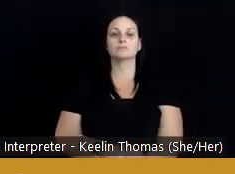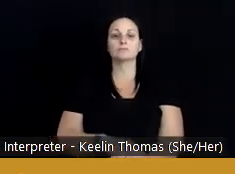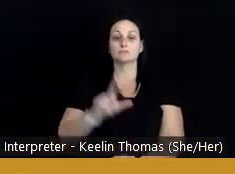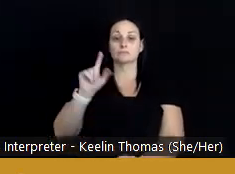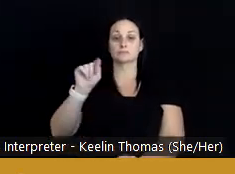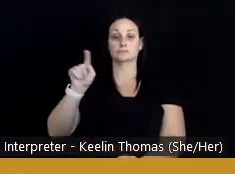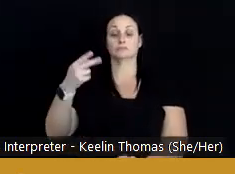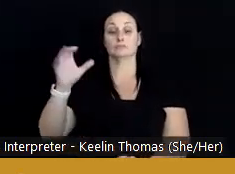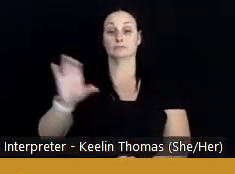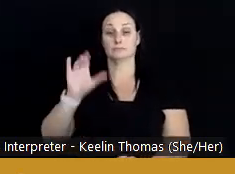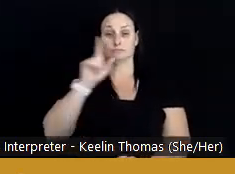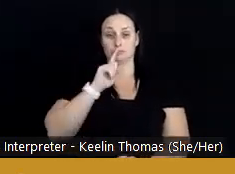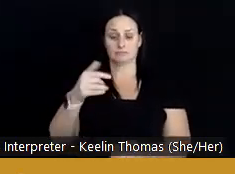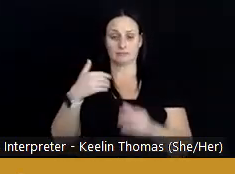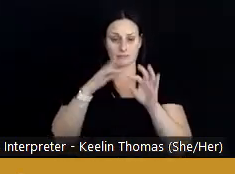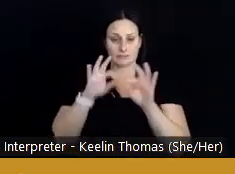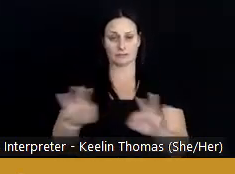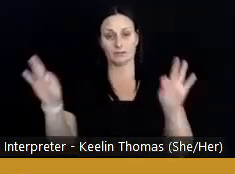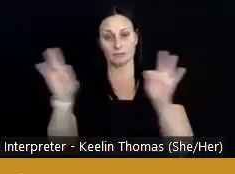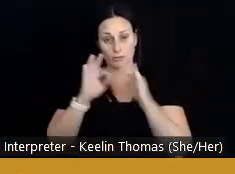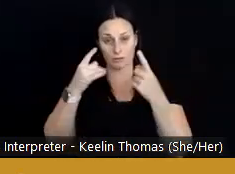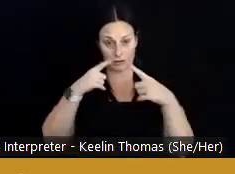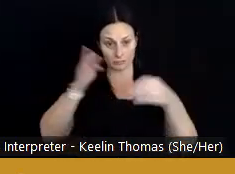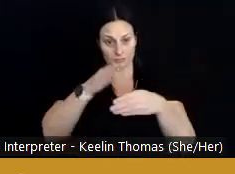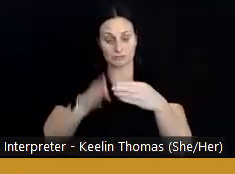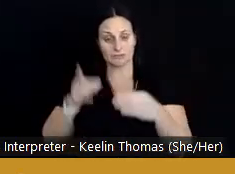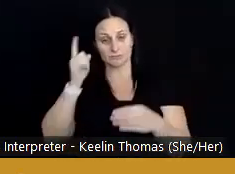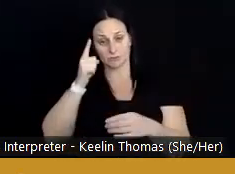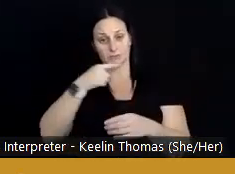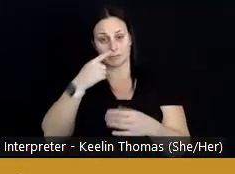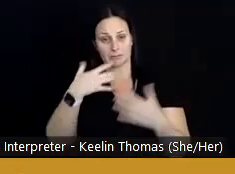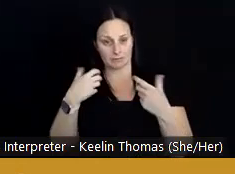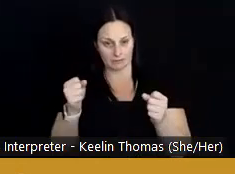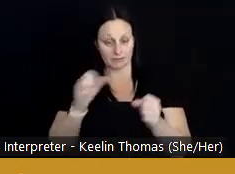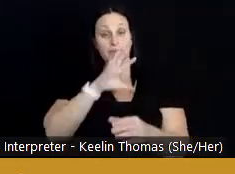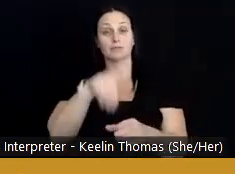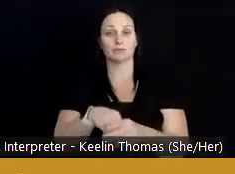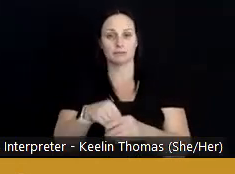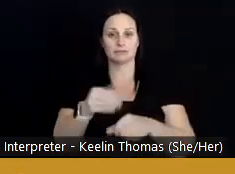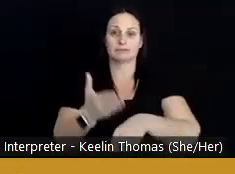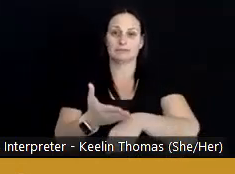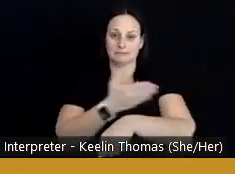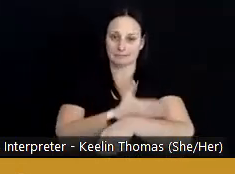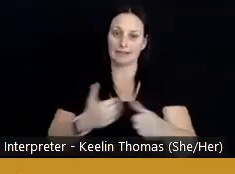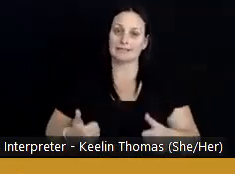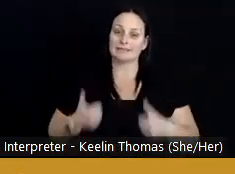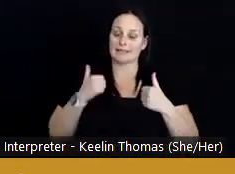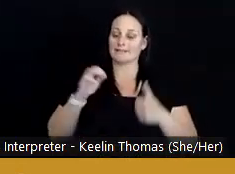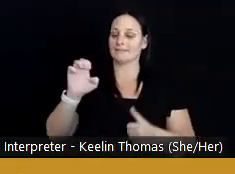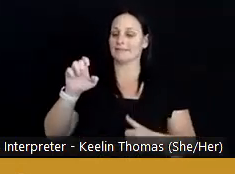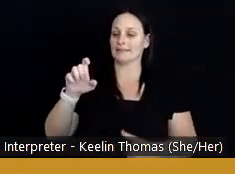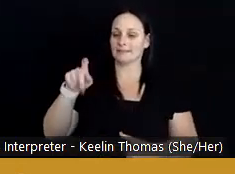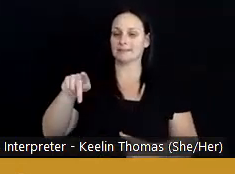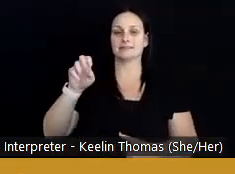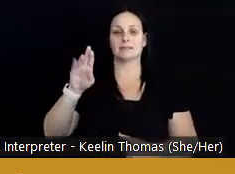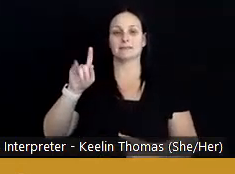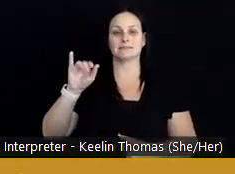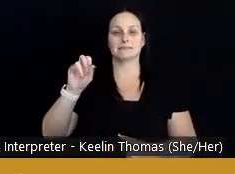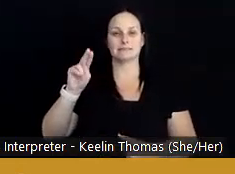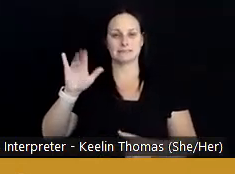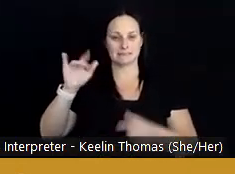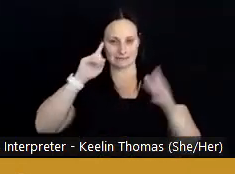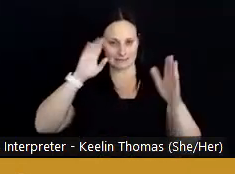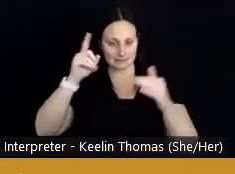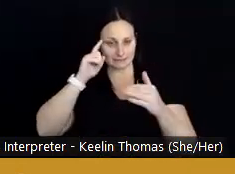there were some very important accomplishments in public health, including increasing life expectancy across the world, making